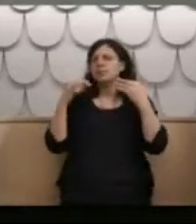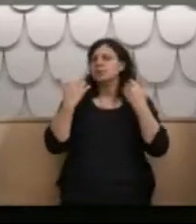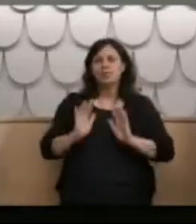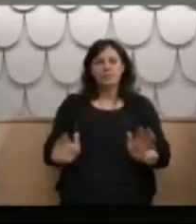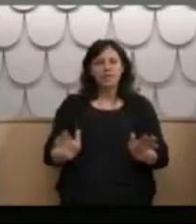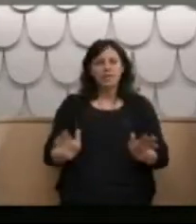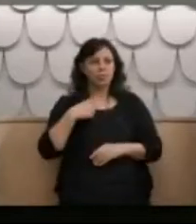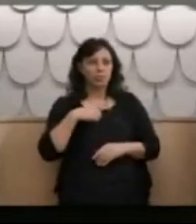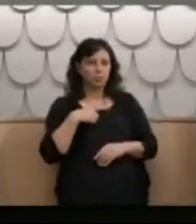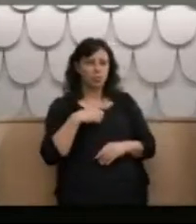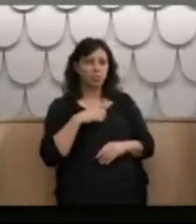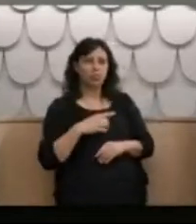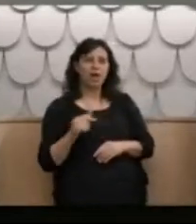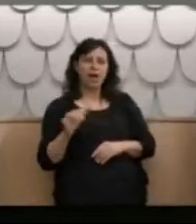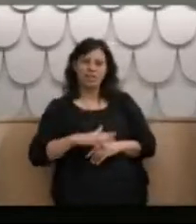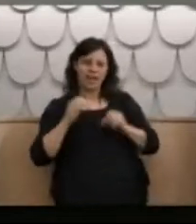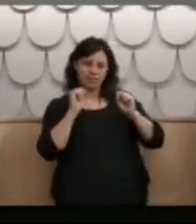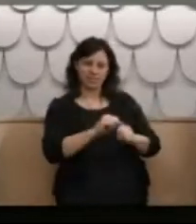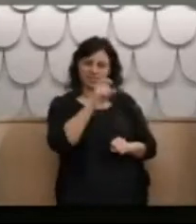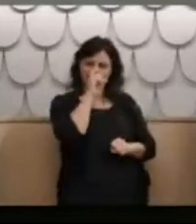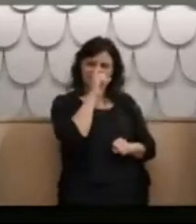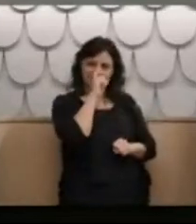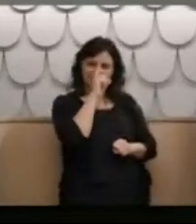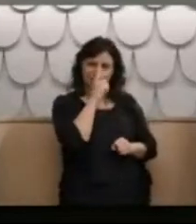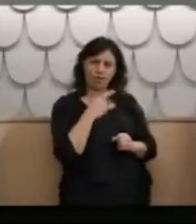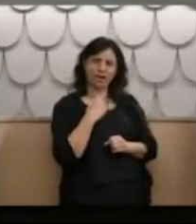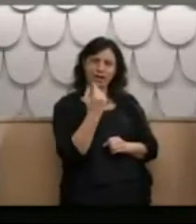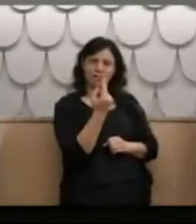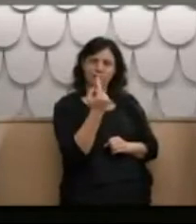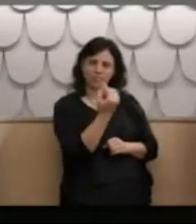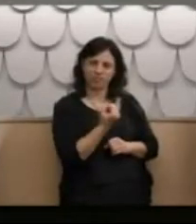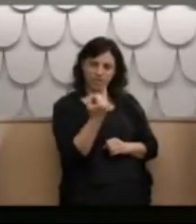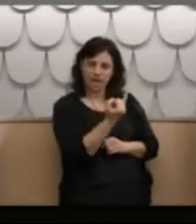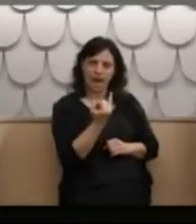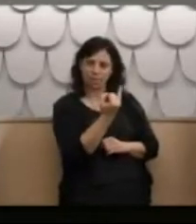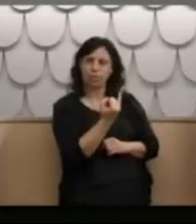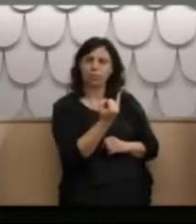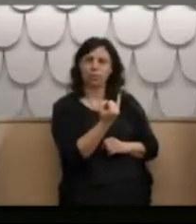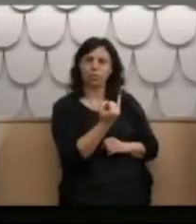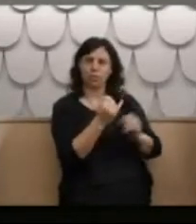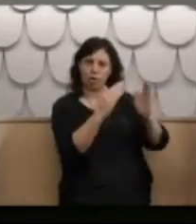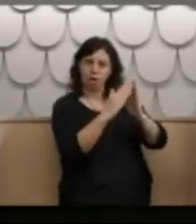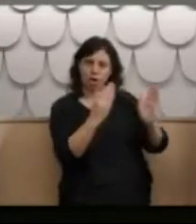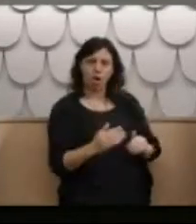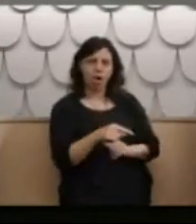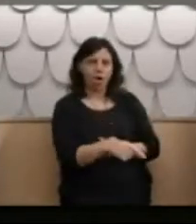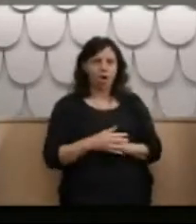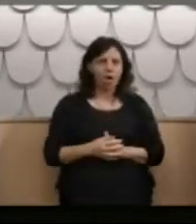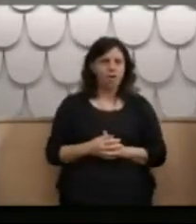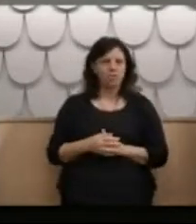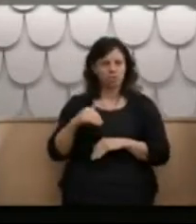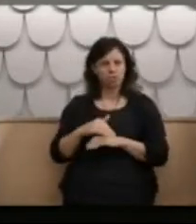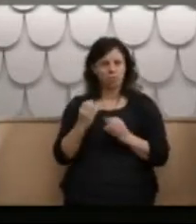an invocable ballstool. I'd had a lot of trouble in my life. My parents were not easily really capable of looking after us.